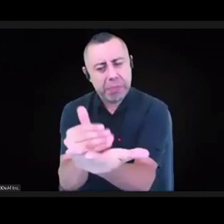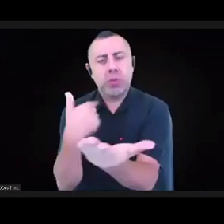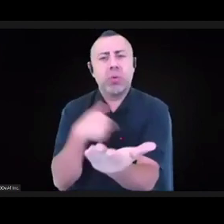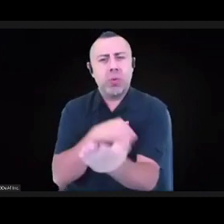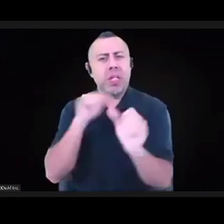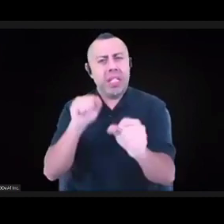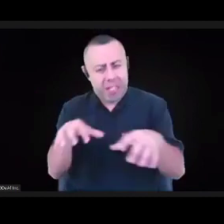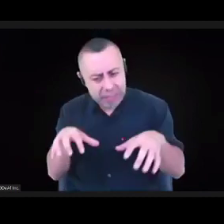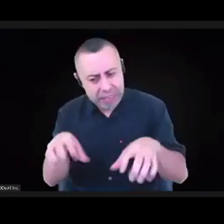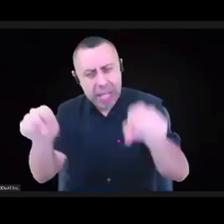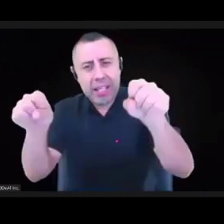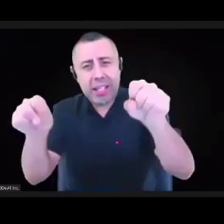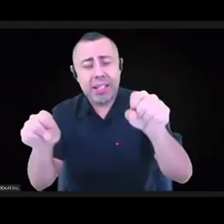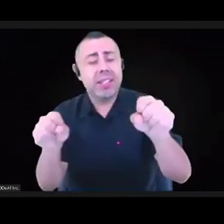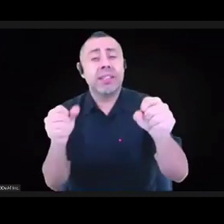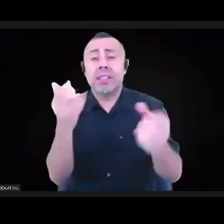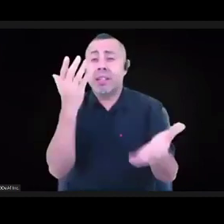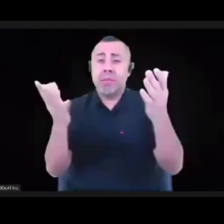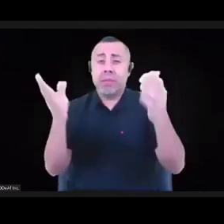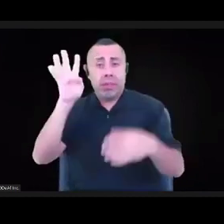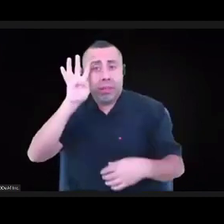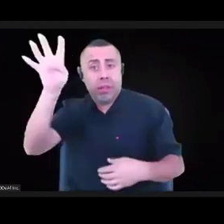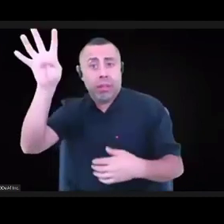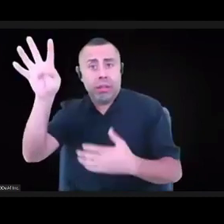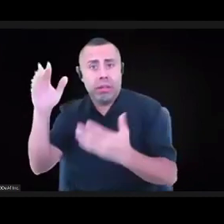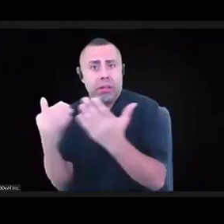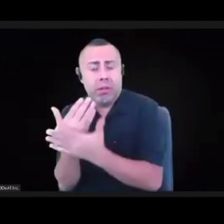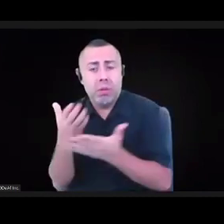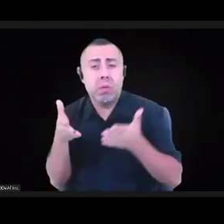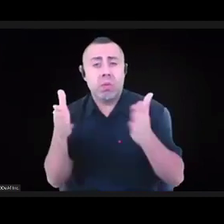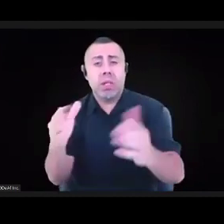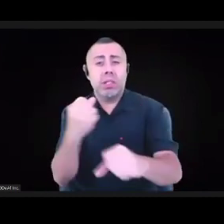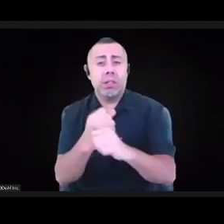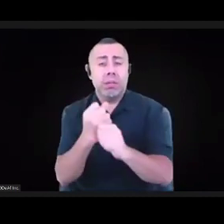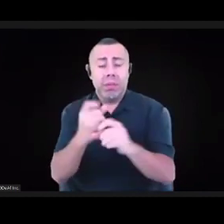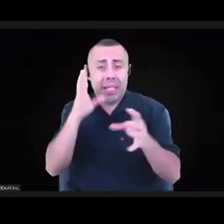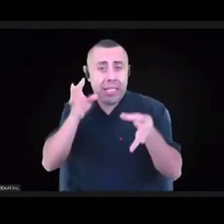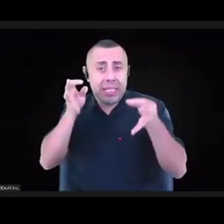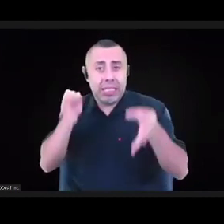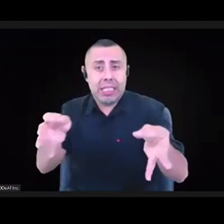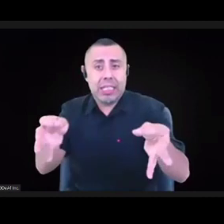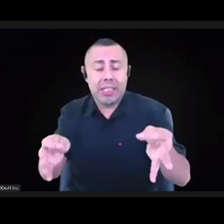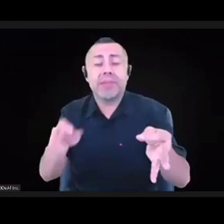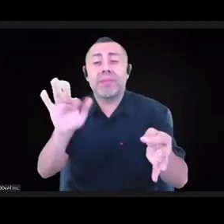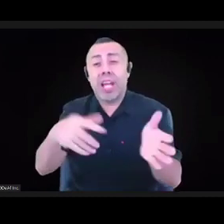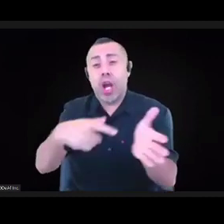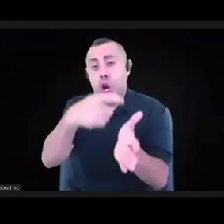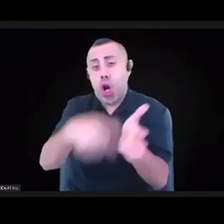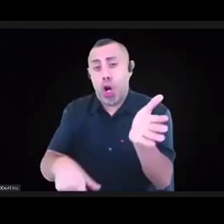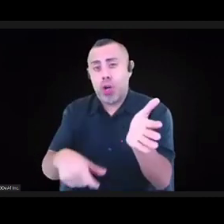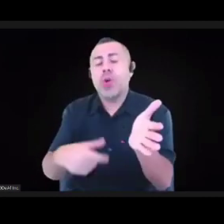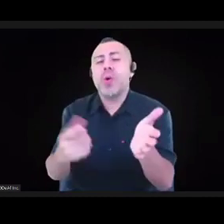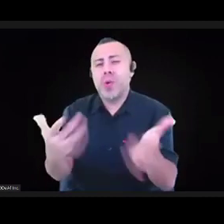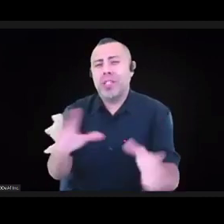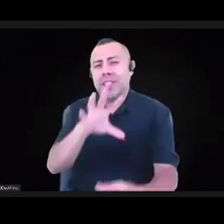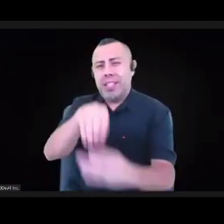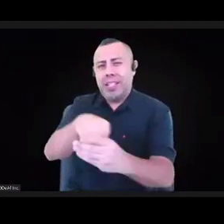was in the article that was posted with this webinar that I did a few months ago when the coronavirus started,